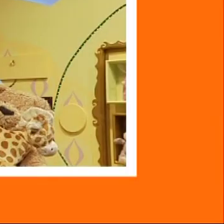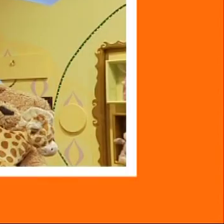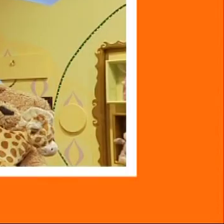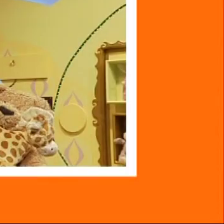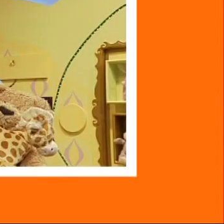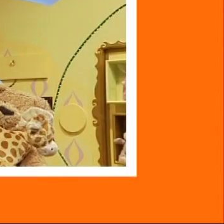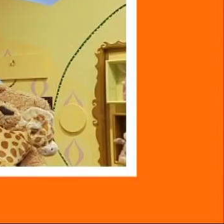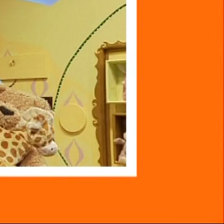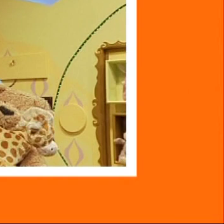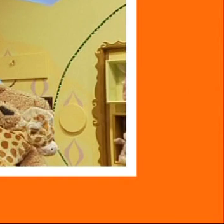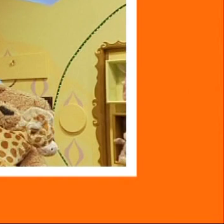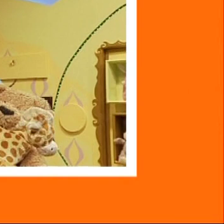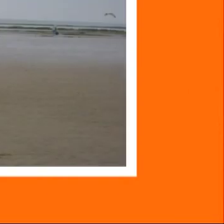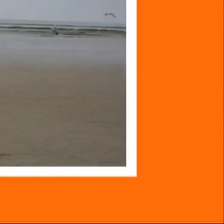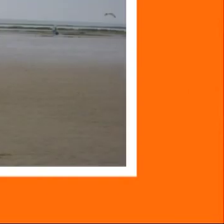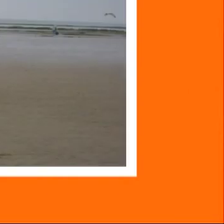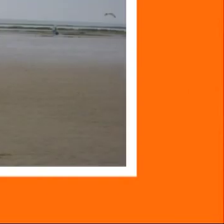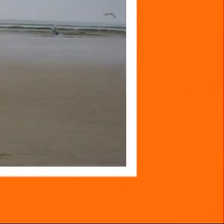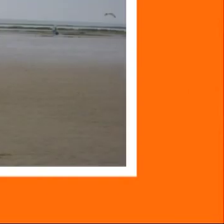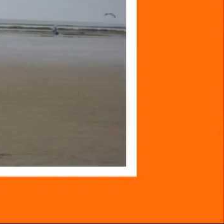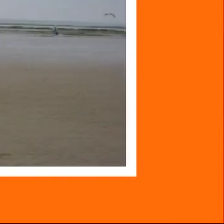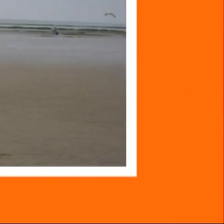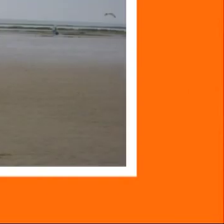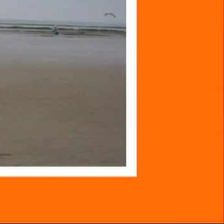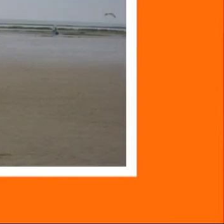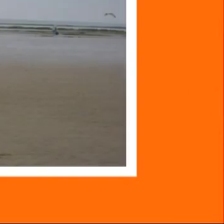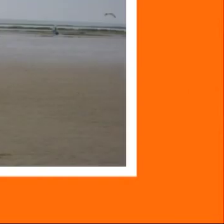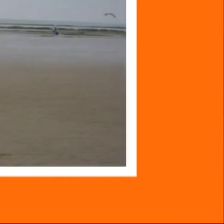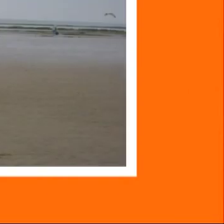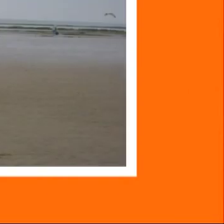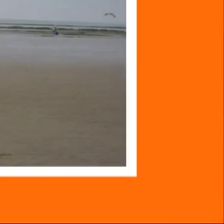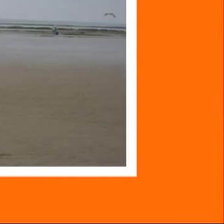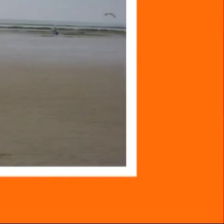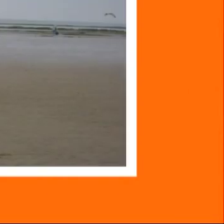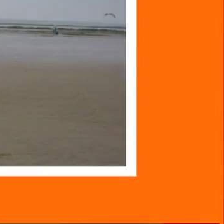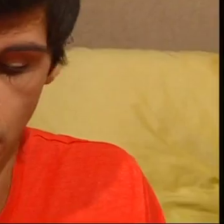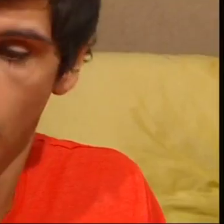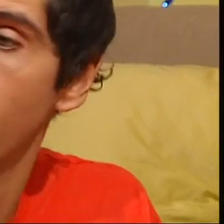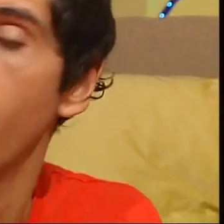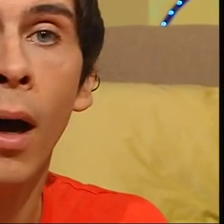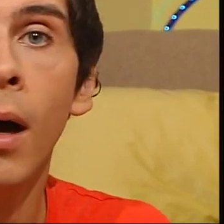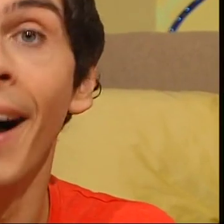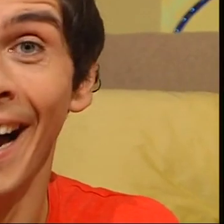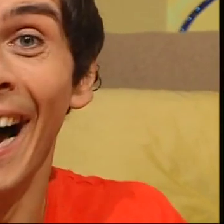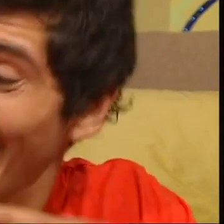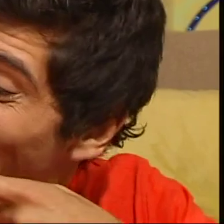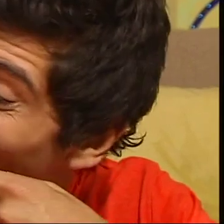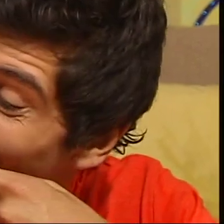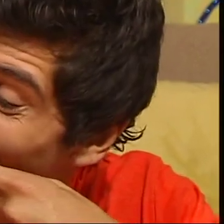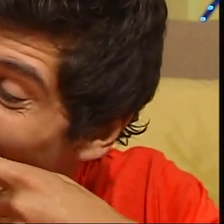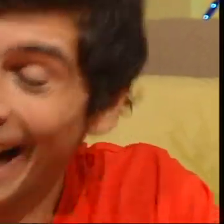No Logos and toys in it No This is too far away Ooh It's awful Aha